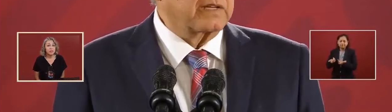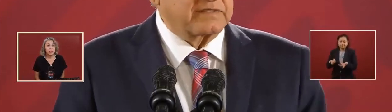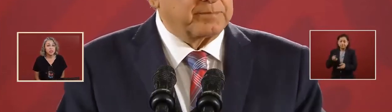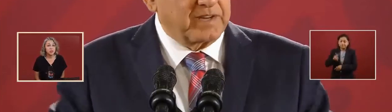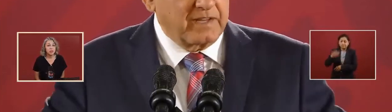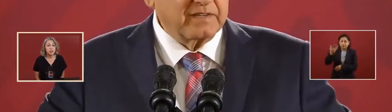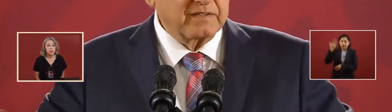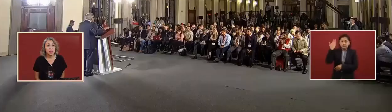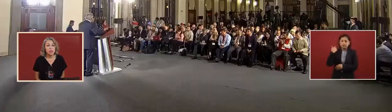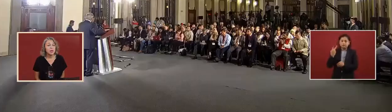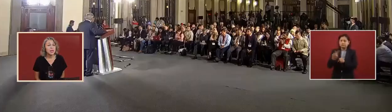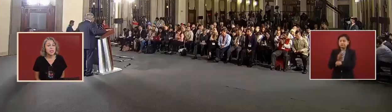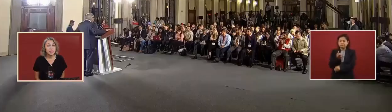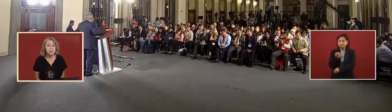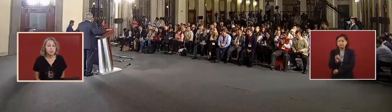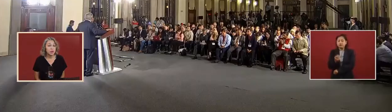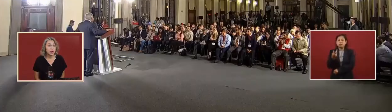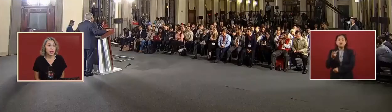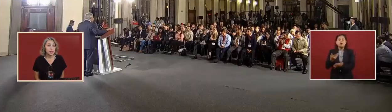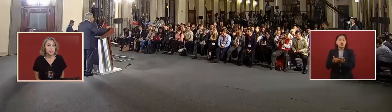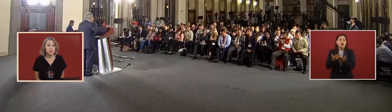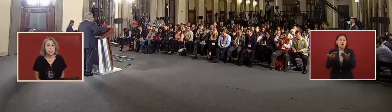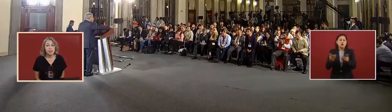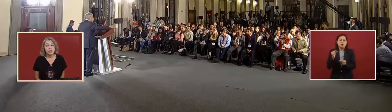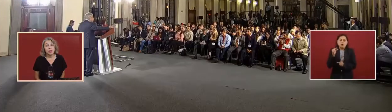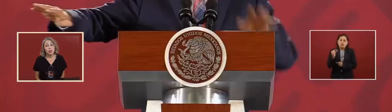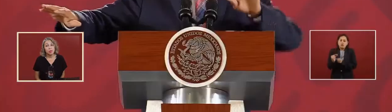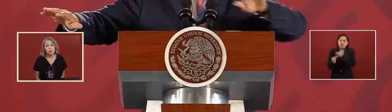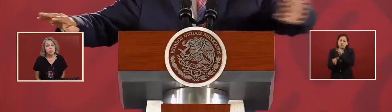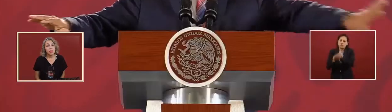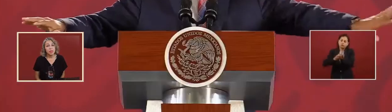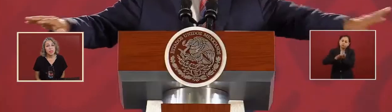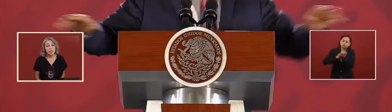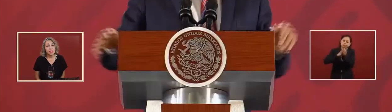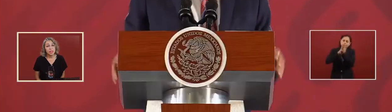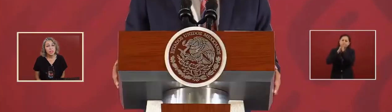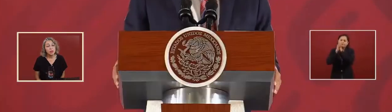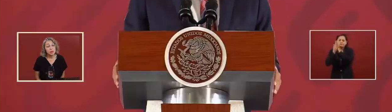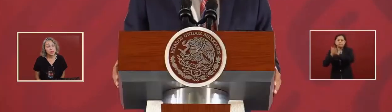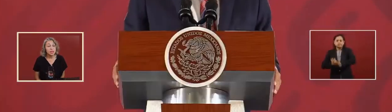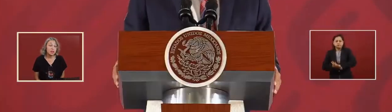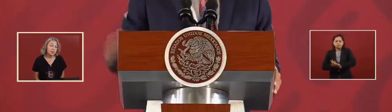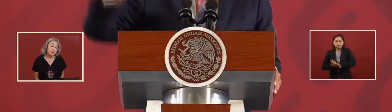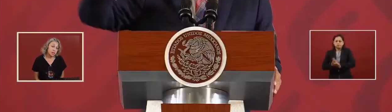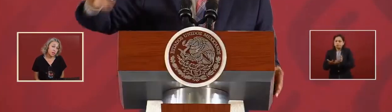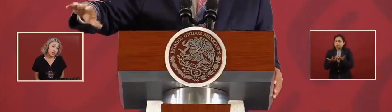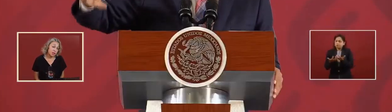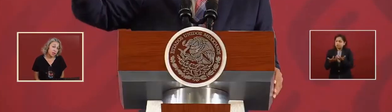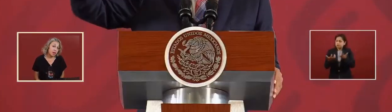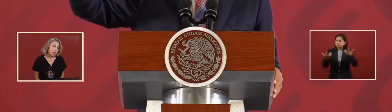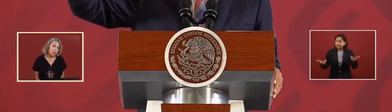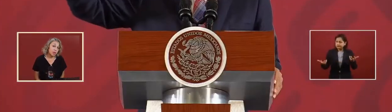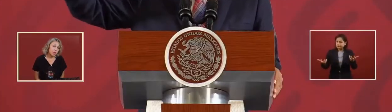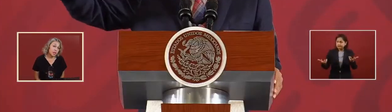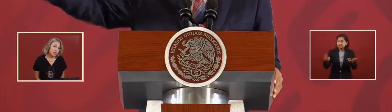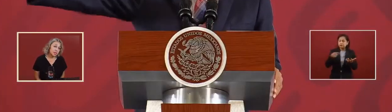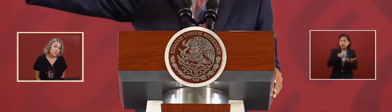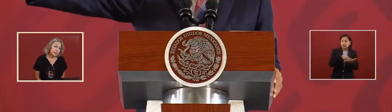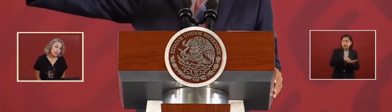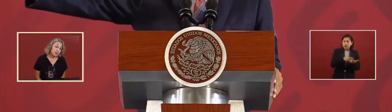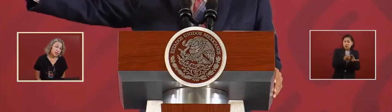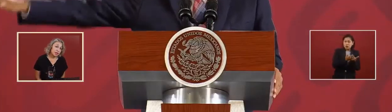separate. One thing is delinquency and another thing is authority. One thing is private